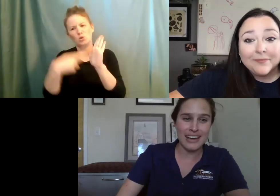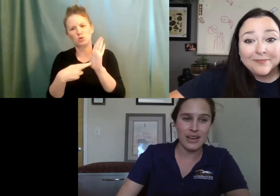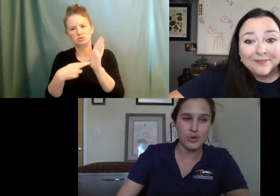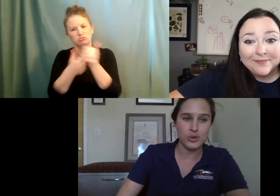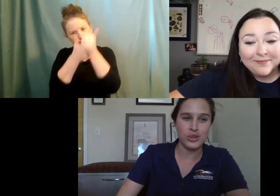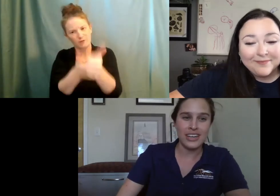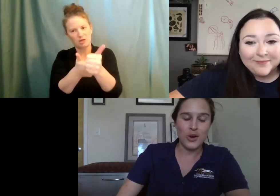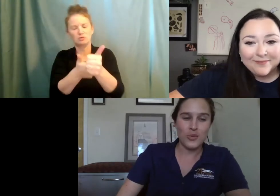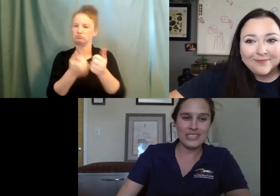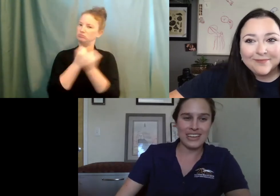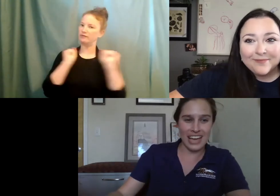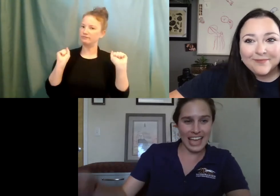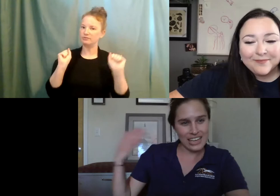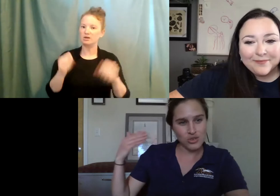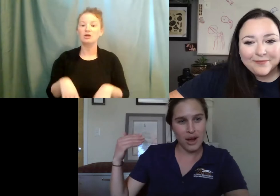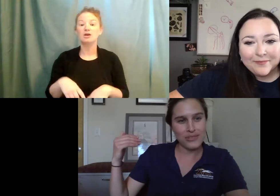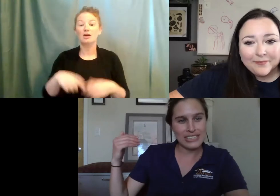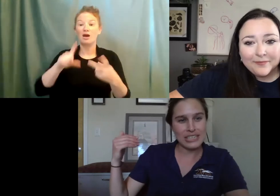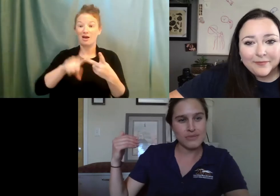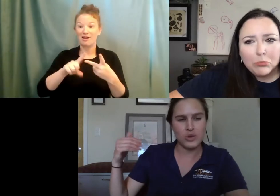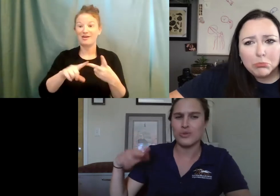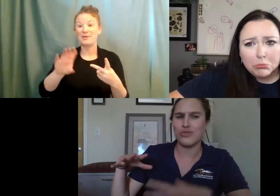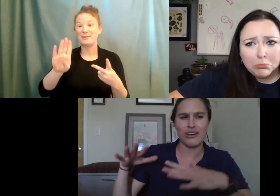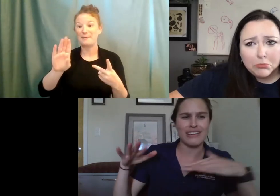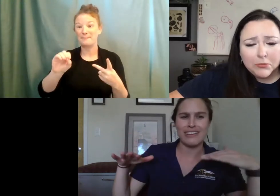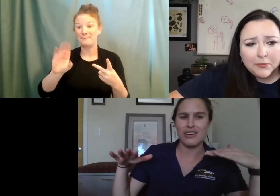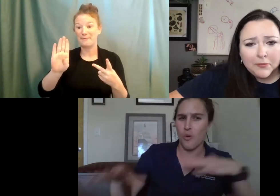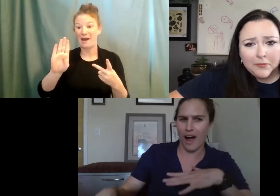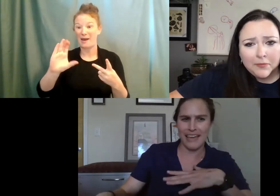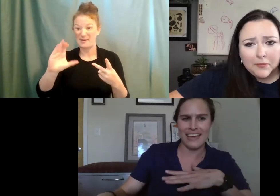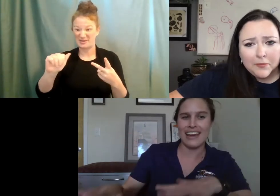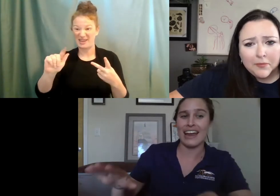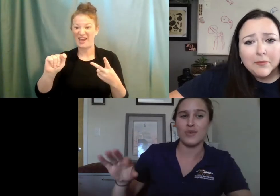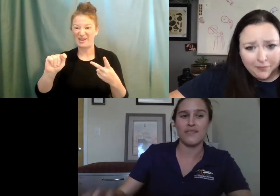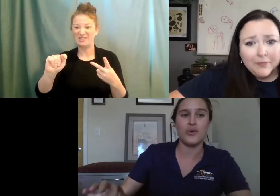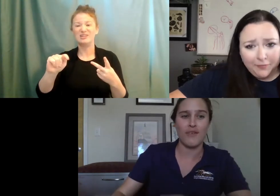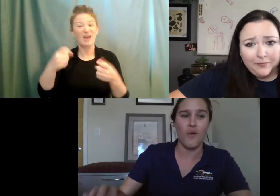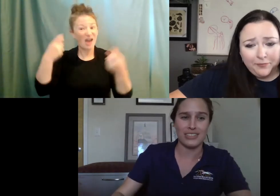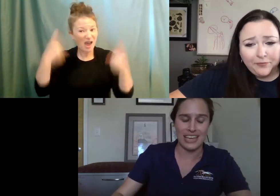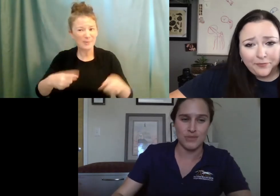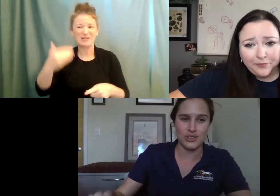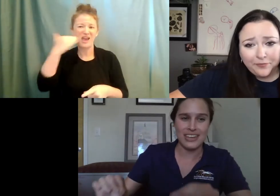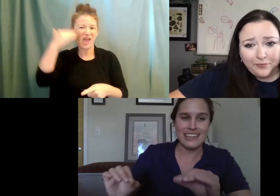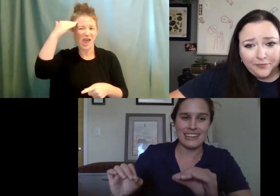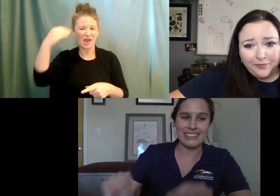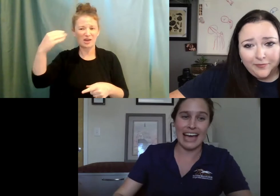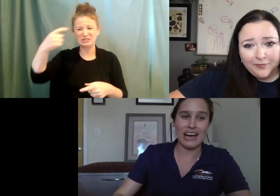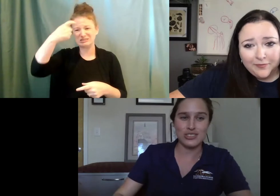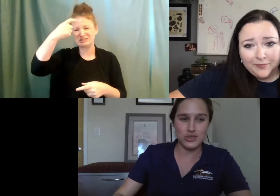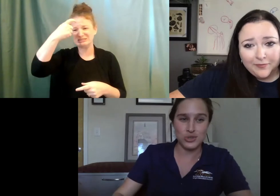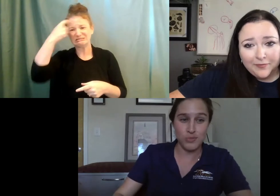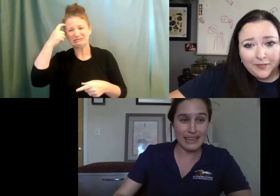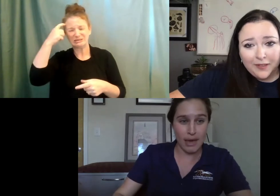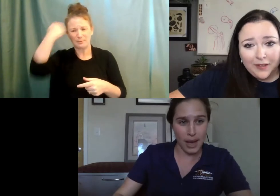one time who was a head trauma victim. So he was very quiet. And whenever you have a wild animal that